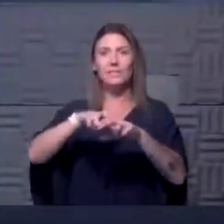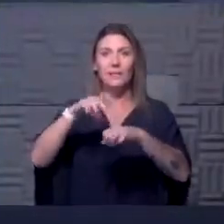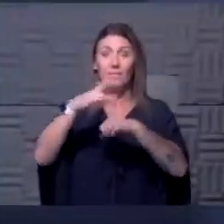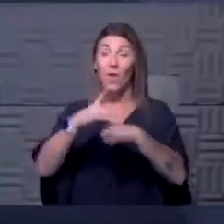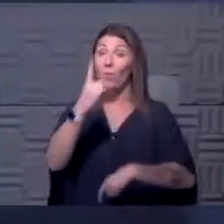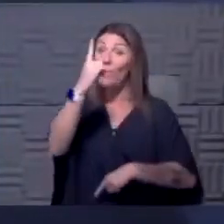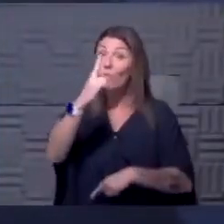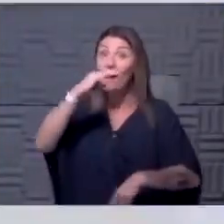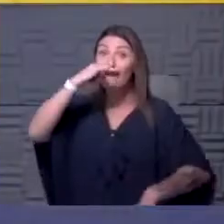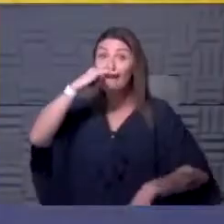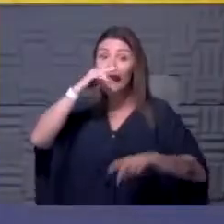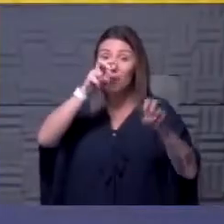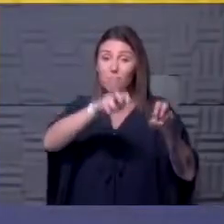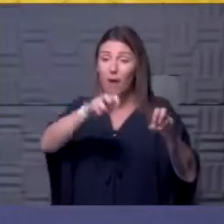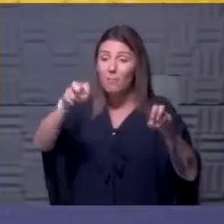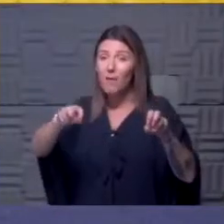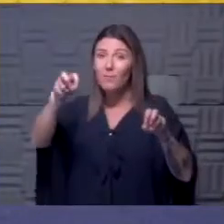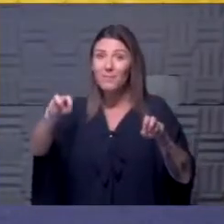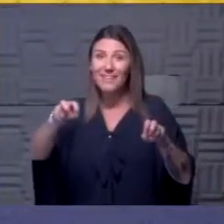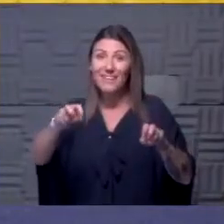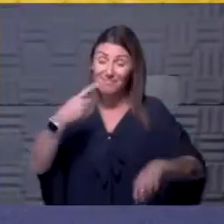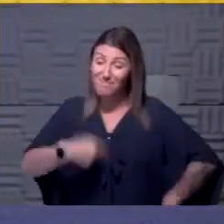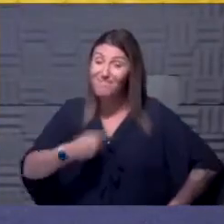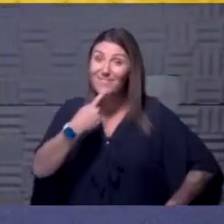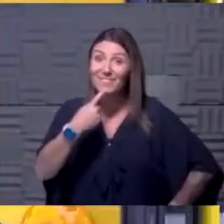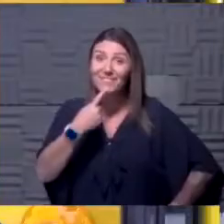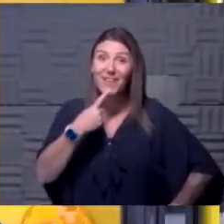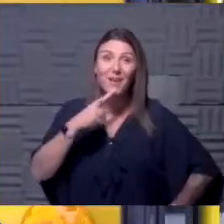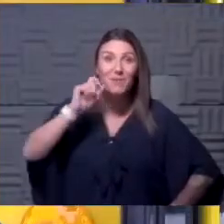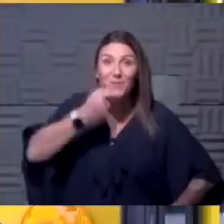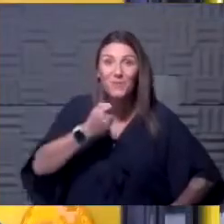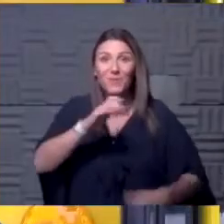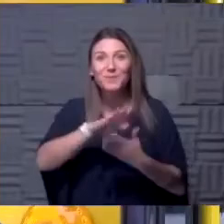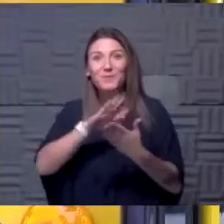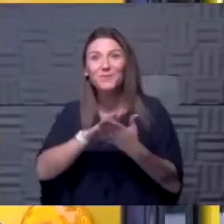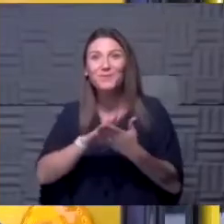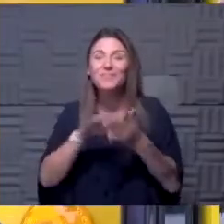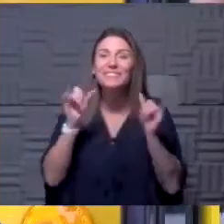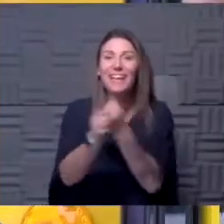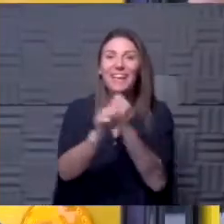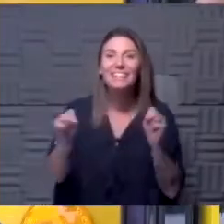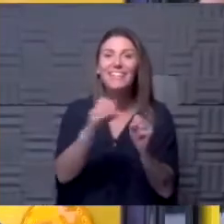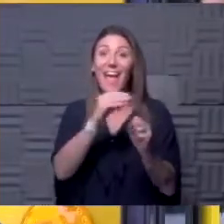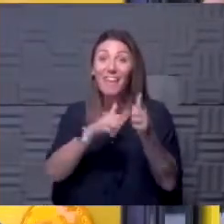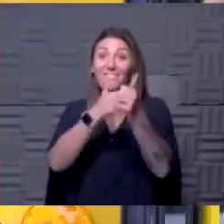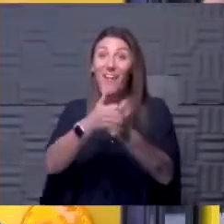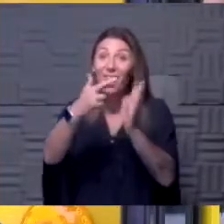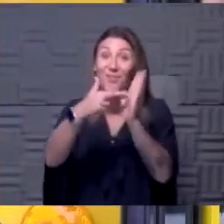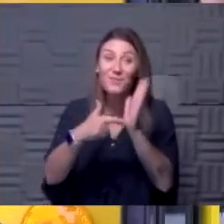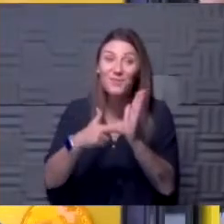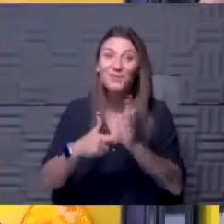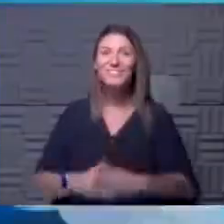a seat, if possible. Sunny says, be cool at school. Stay safe and follow the rules.